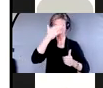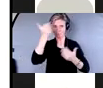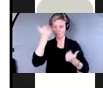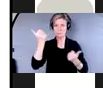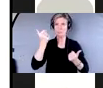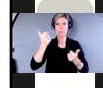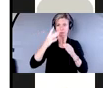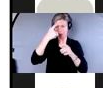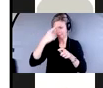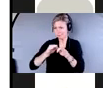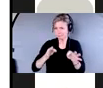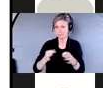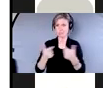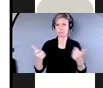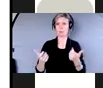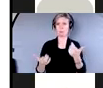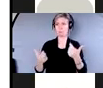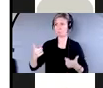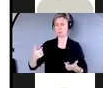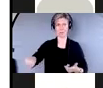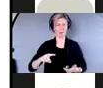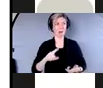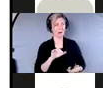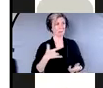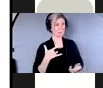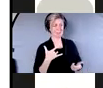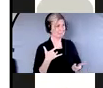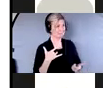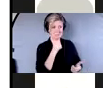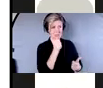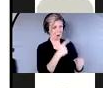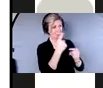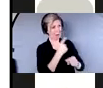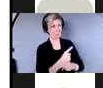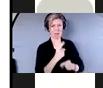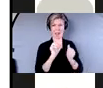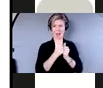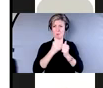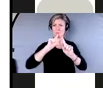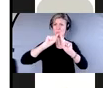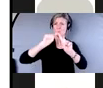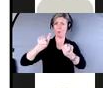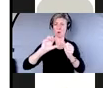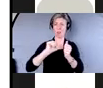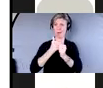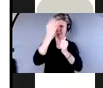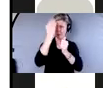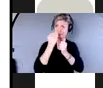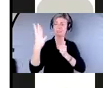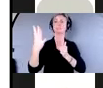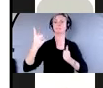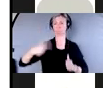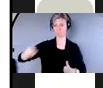no one was going to report it, people don't know how to, not capable of doing that. So they become victims of abuse.